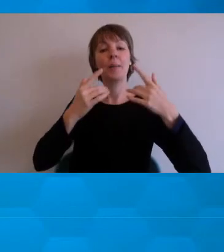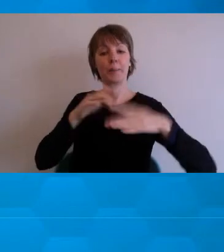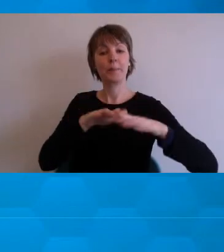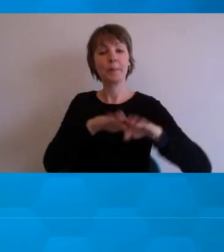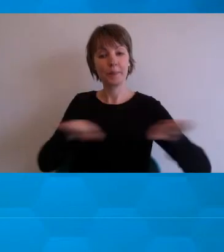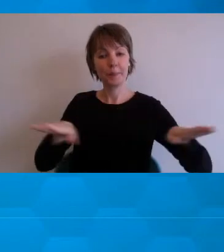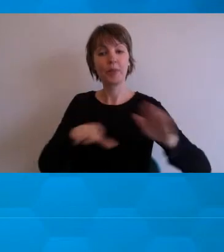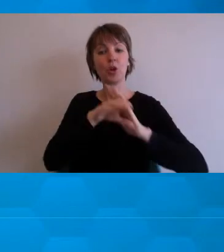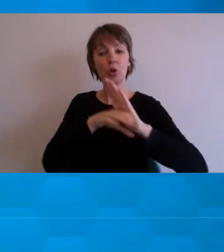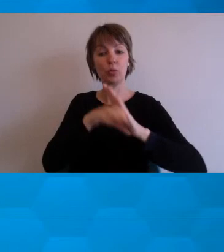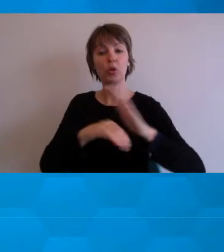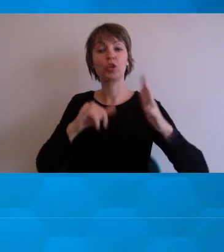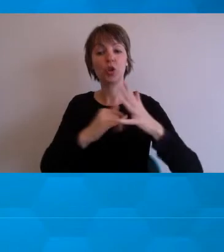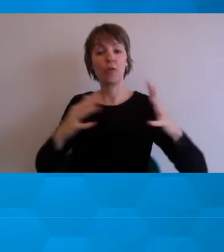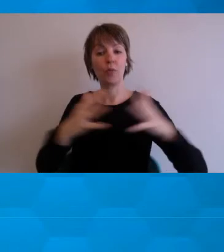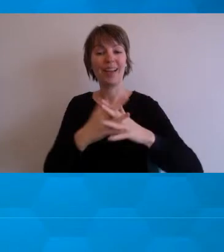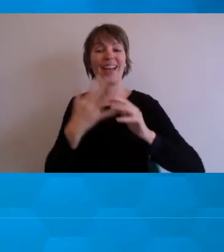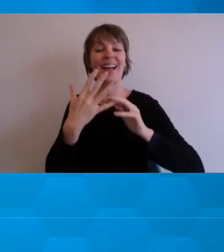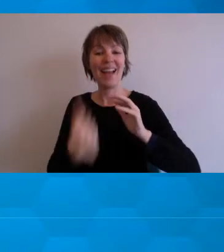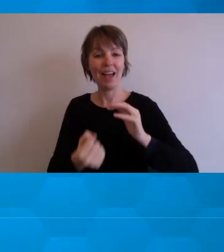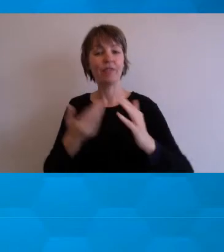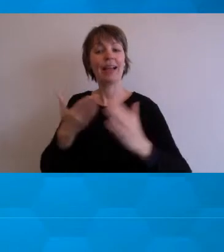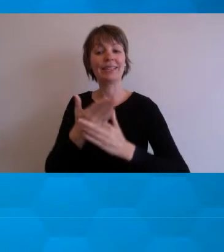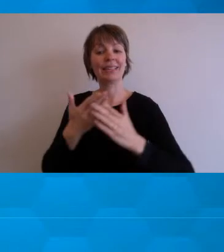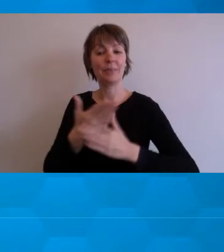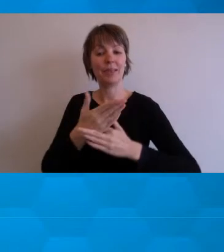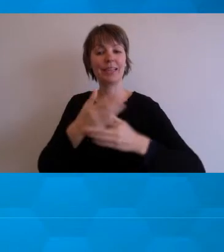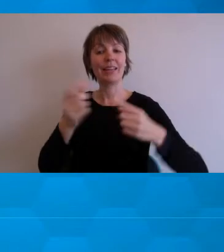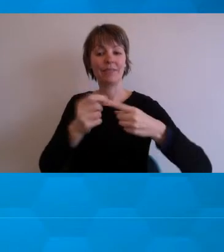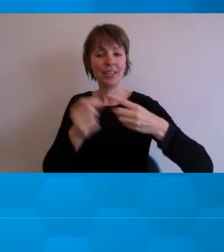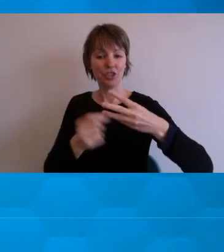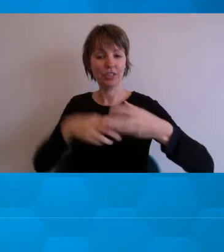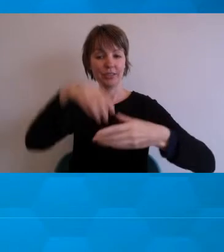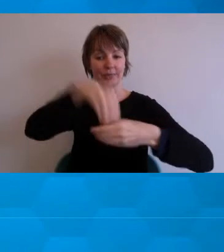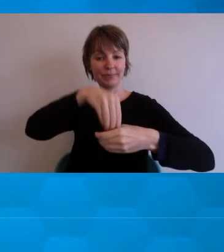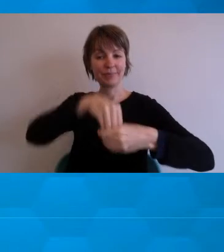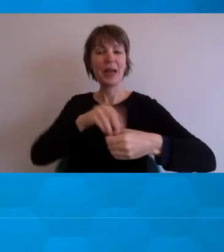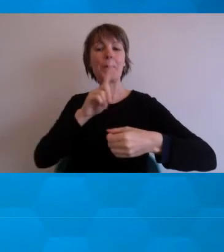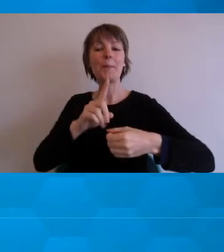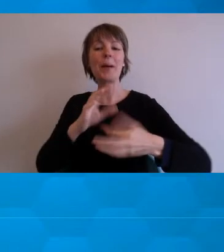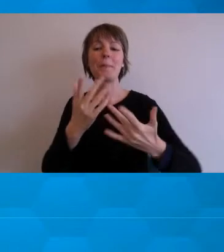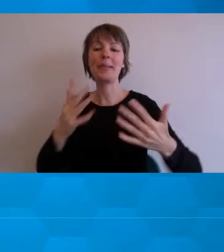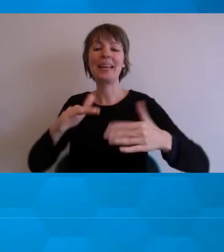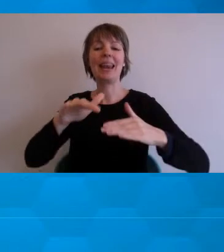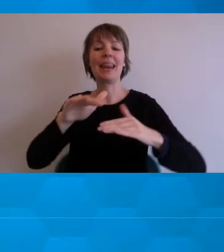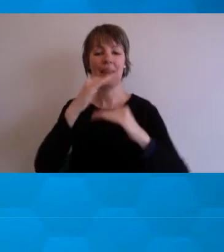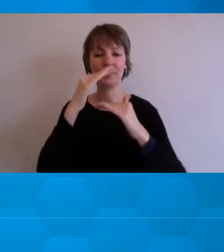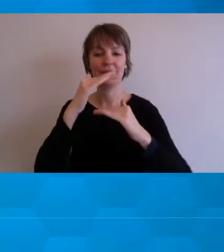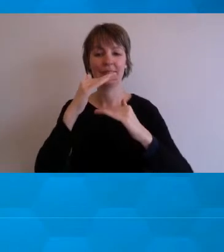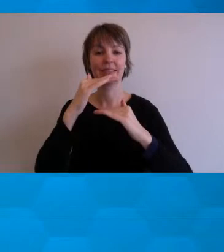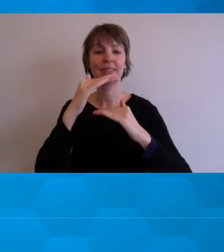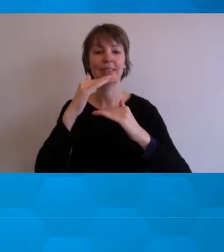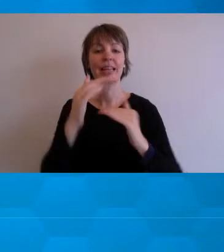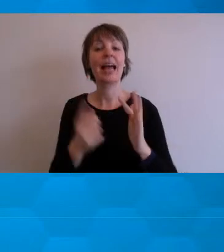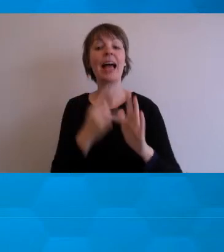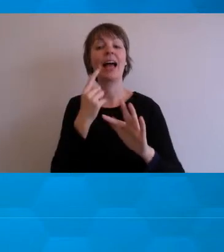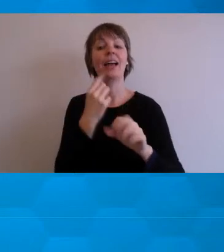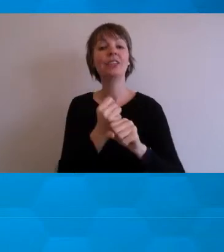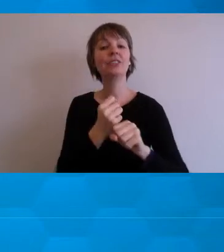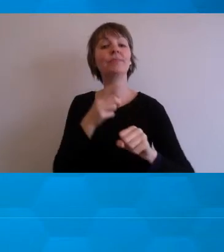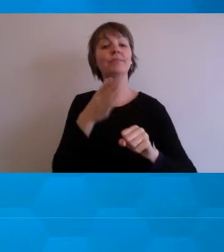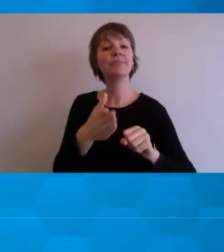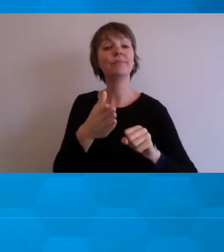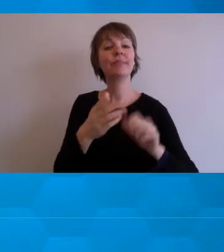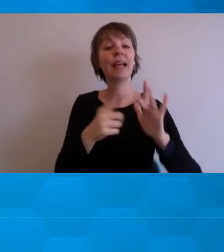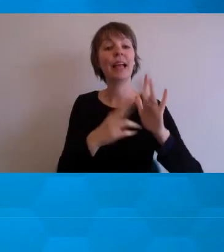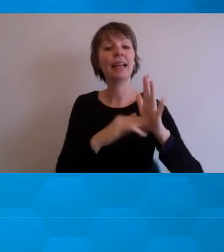they are usually fairly limited. For example, Inspira has a text reader, but you can't use a text reader